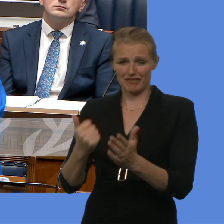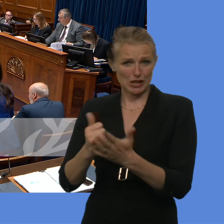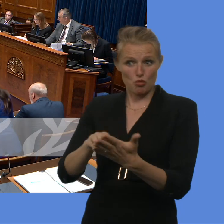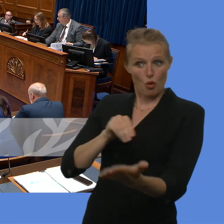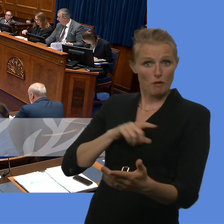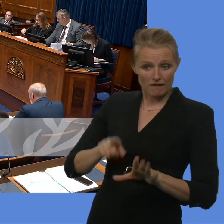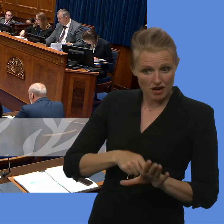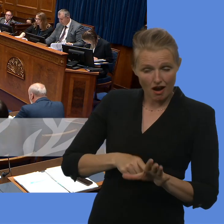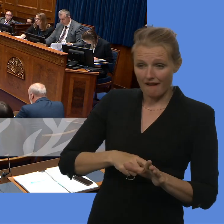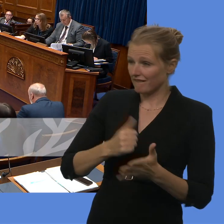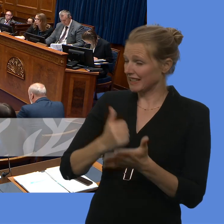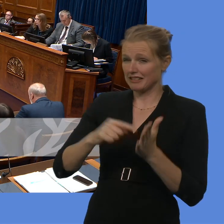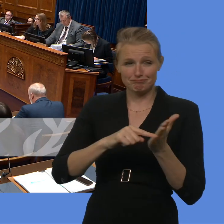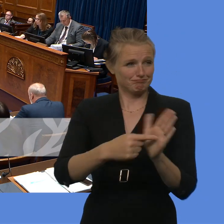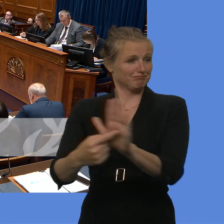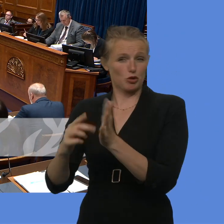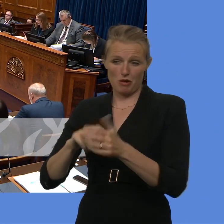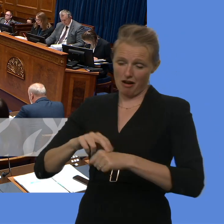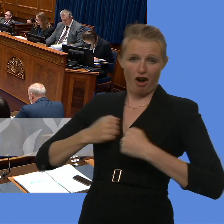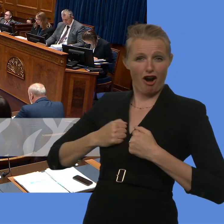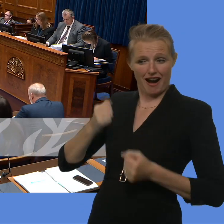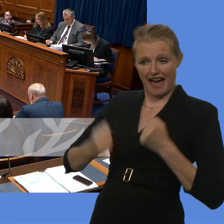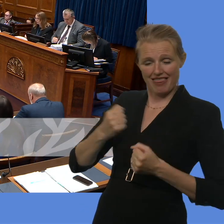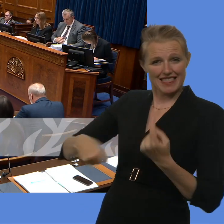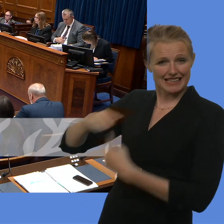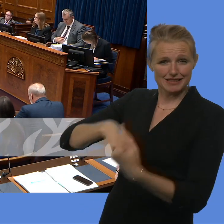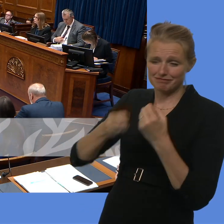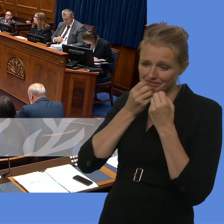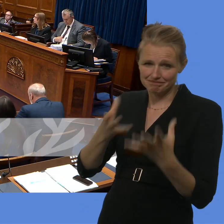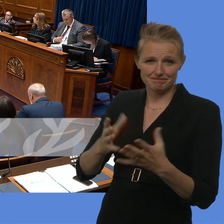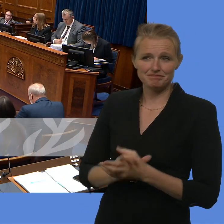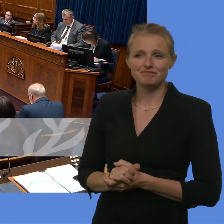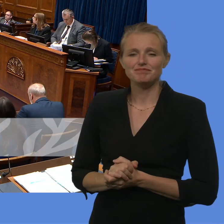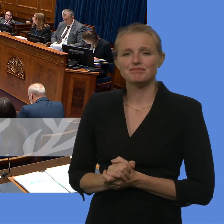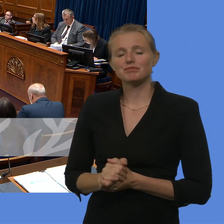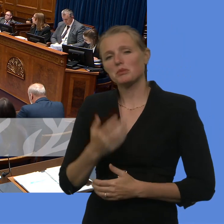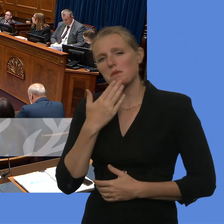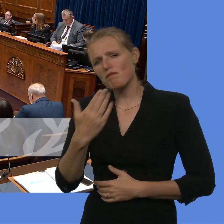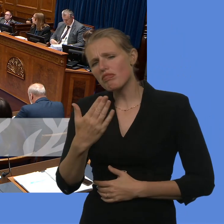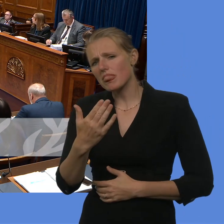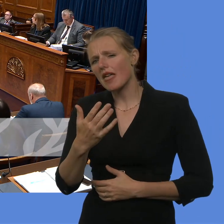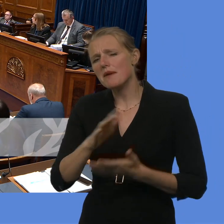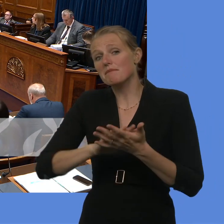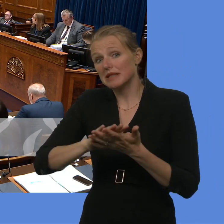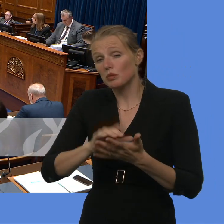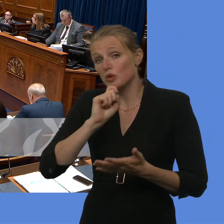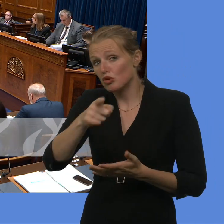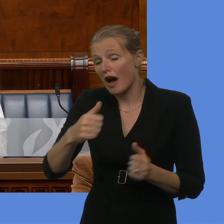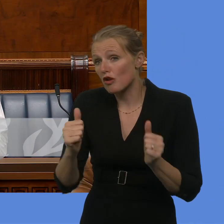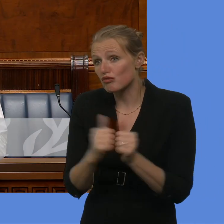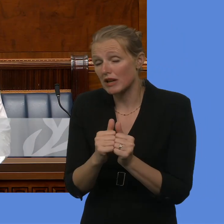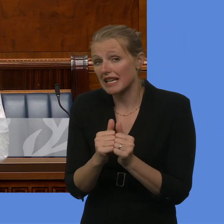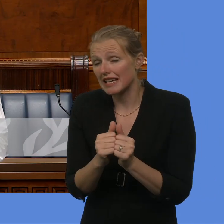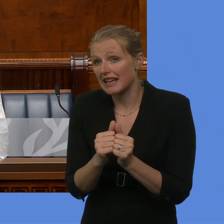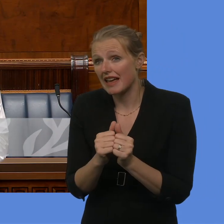Ireland. Ms Murphy. I'd like to thank the Deputy First Minister for her answer. Minister, would you also agree with me that this